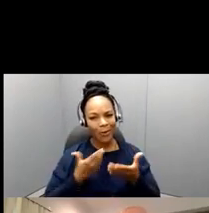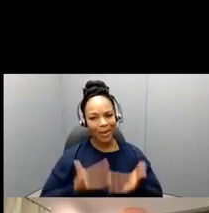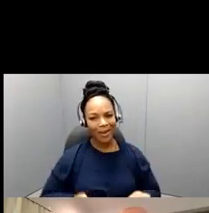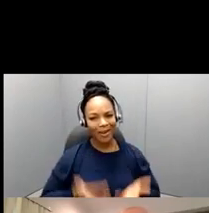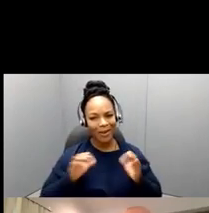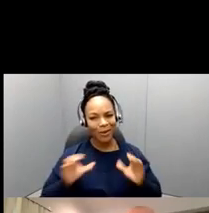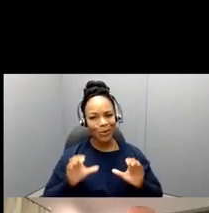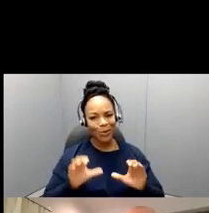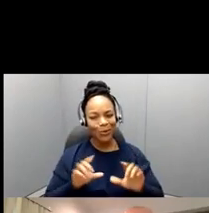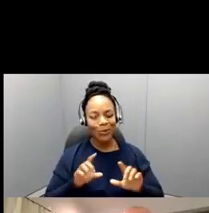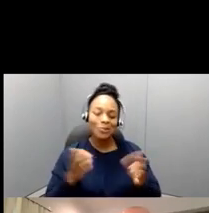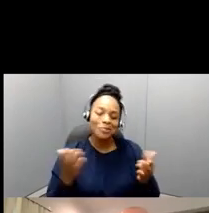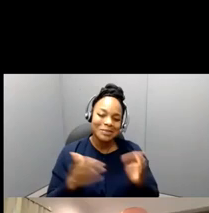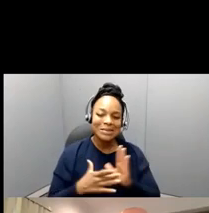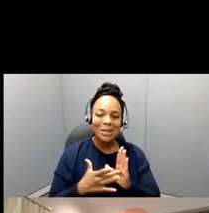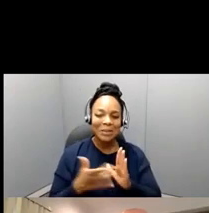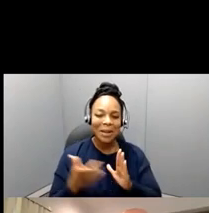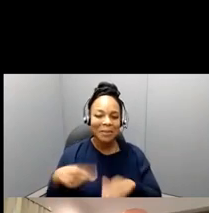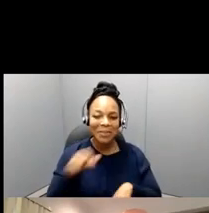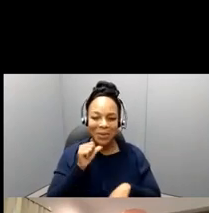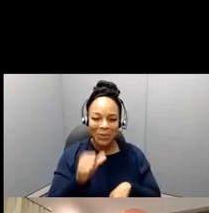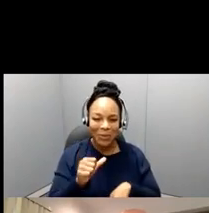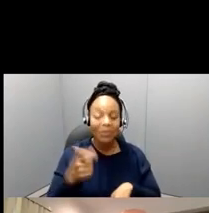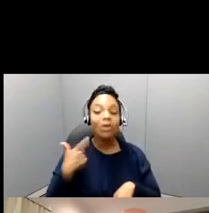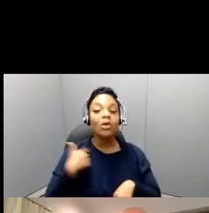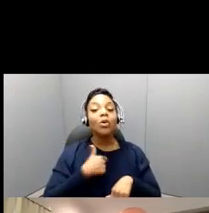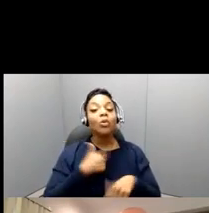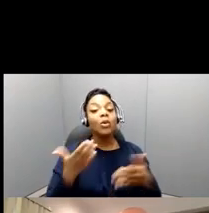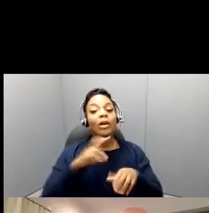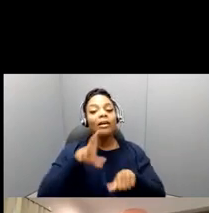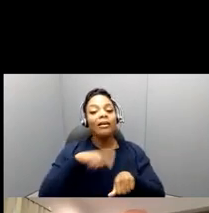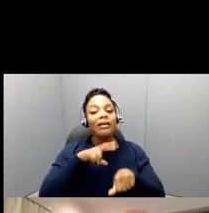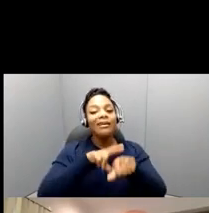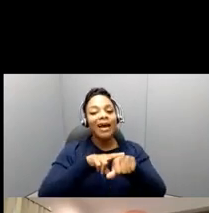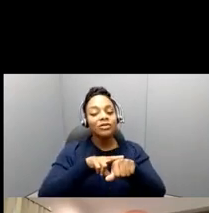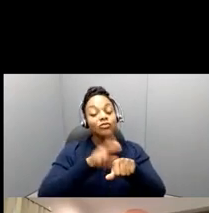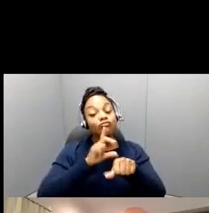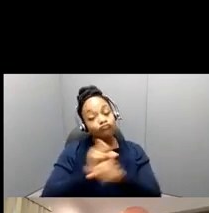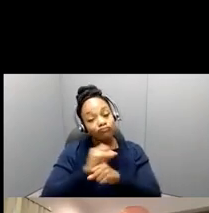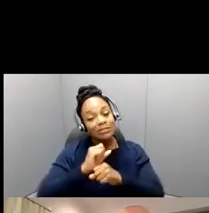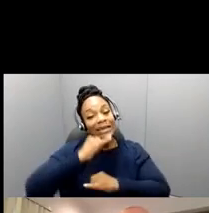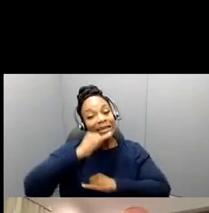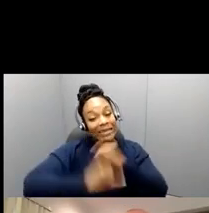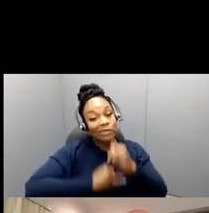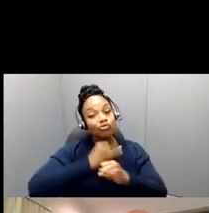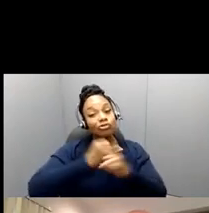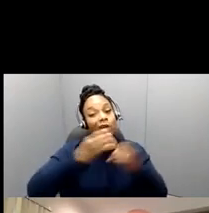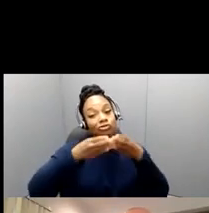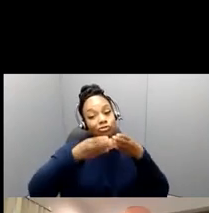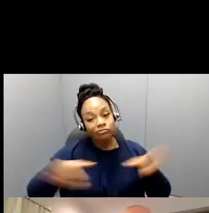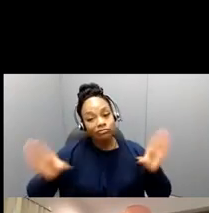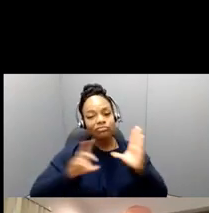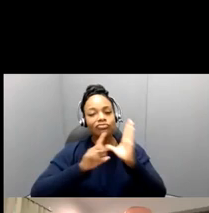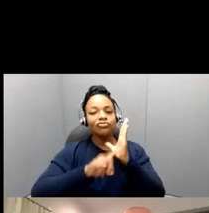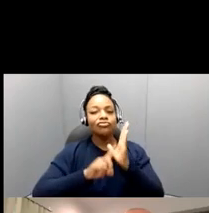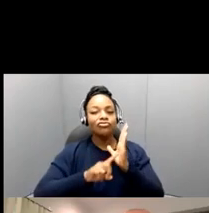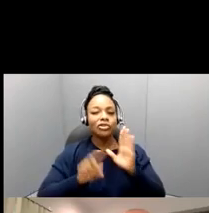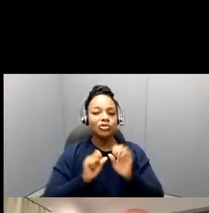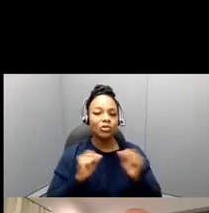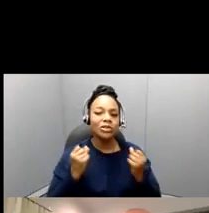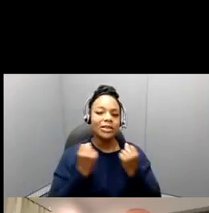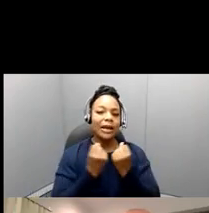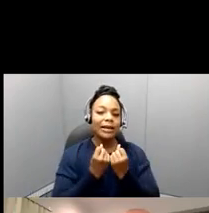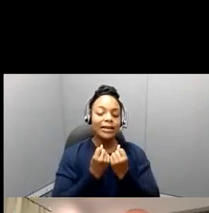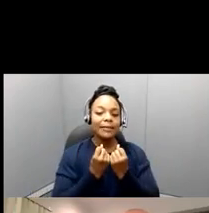society, or some would even say also, with international reach, international reach, and we are concerned with